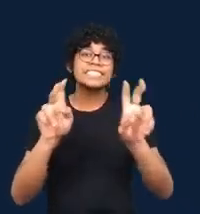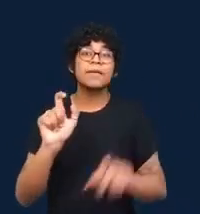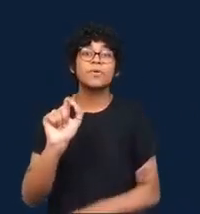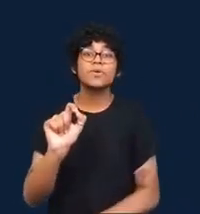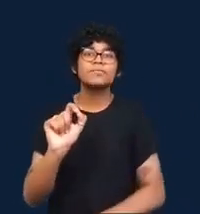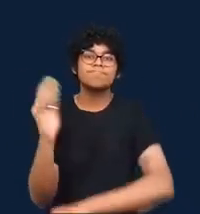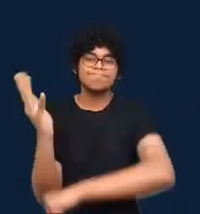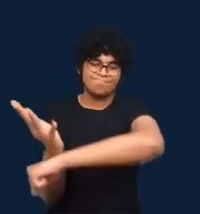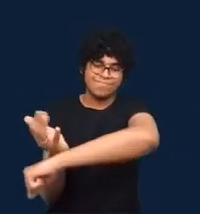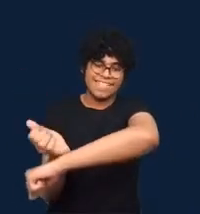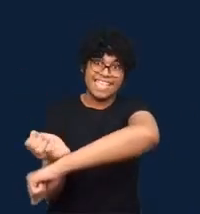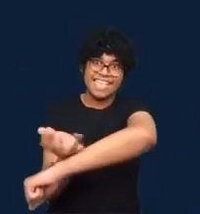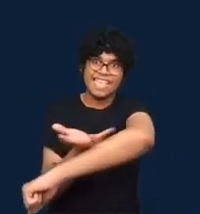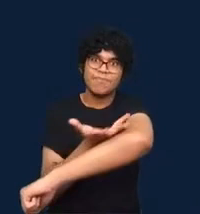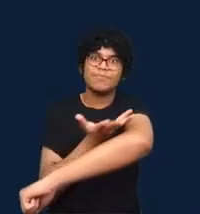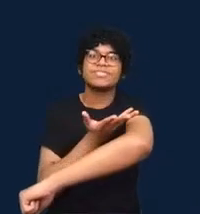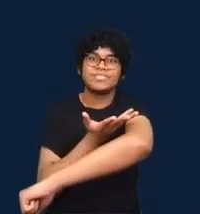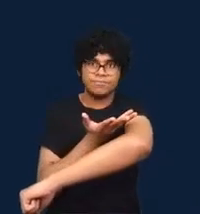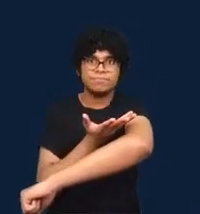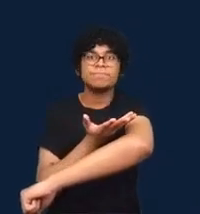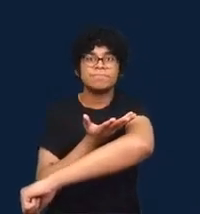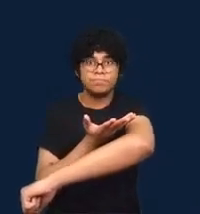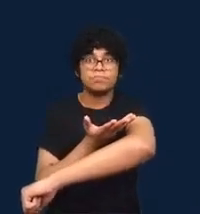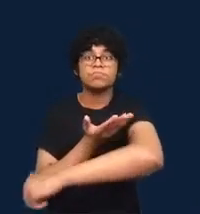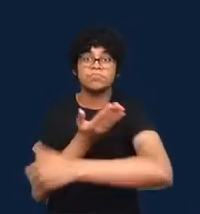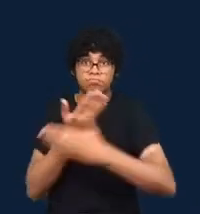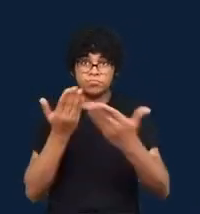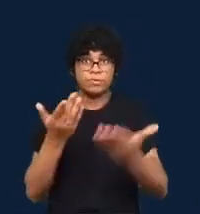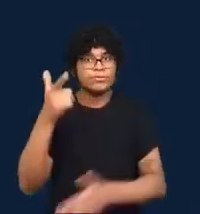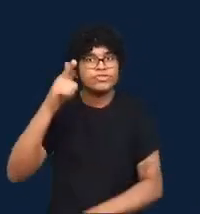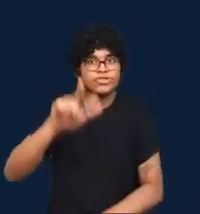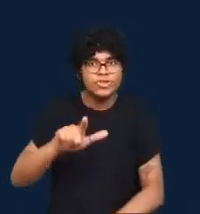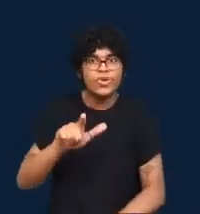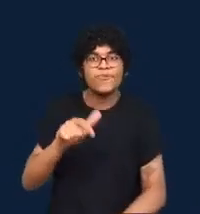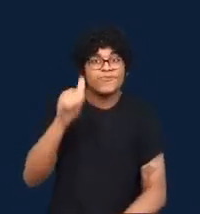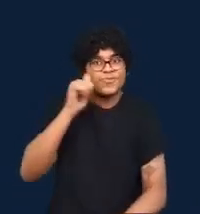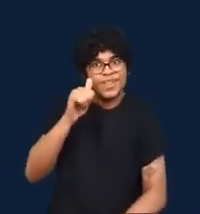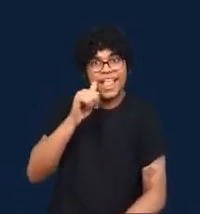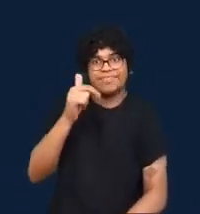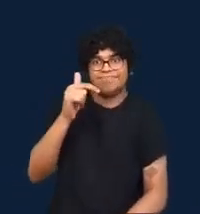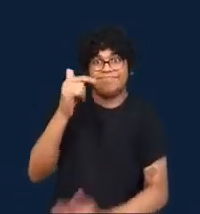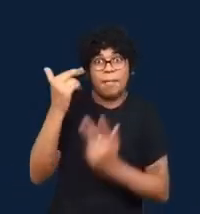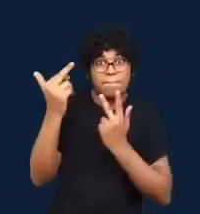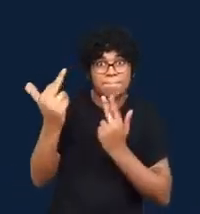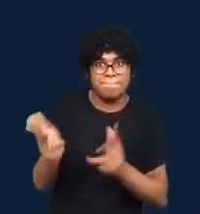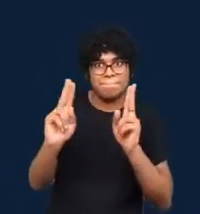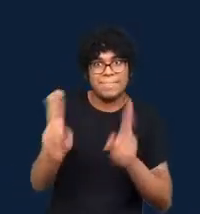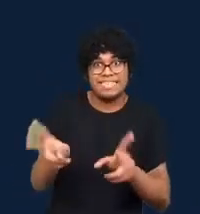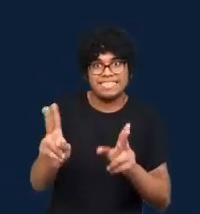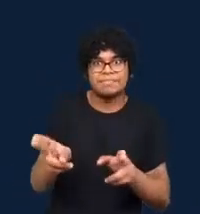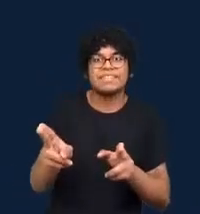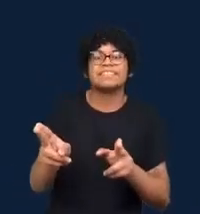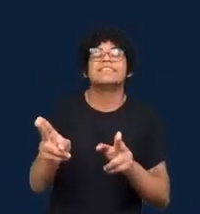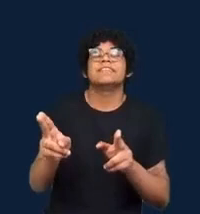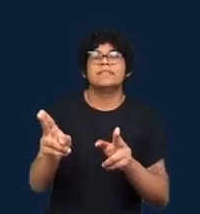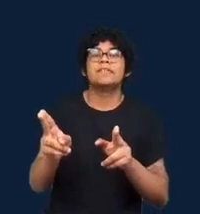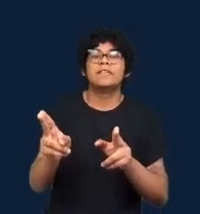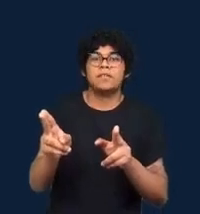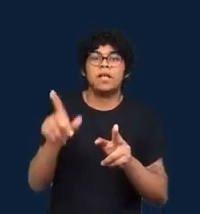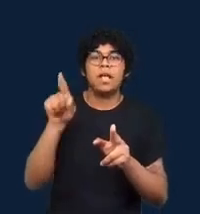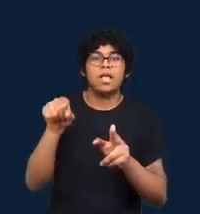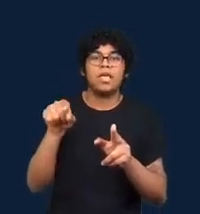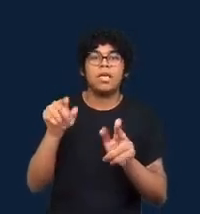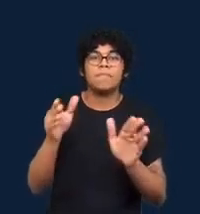And here again, Mona Chalabi's work highlights the role of emotion when engaging with data visualization.